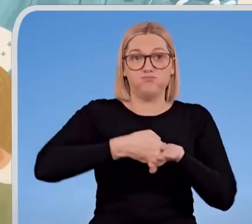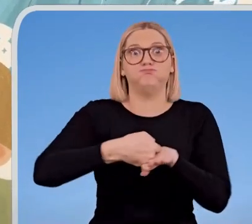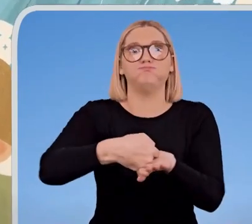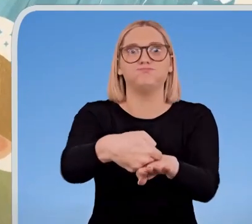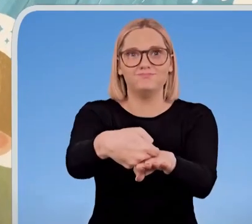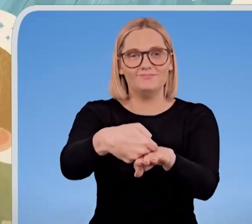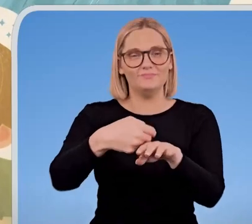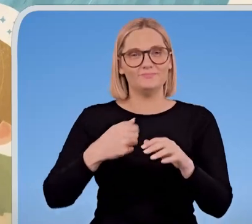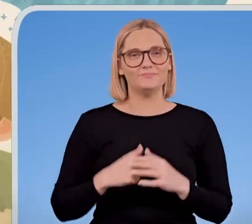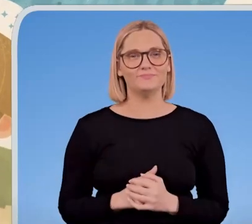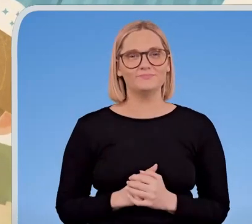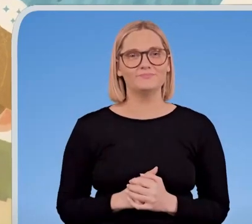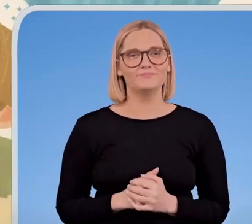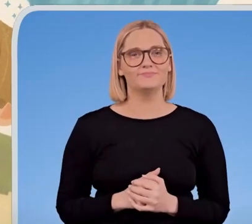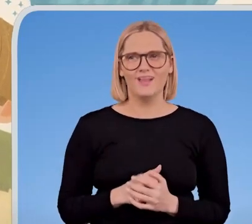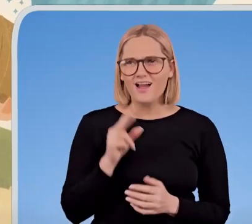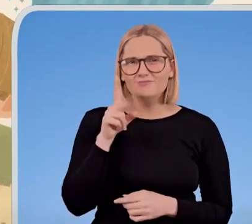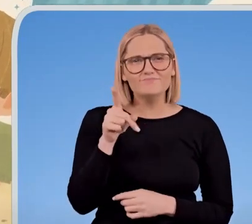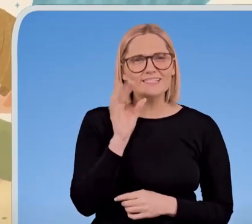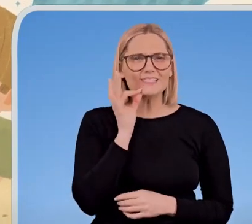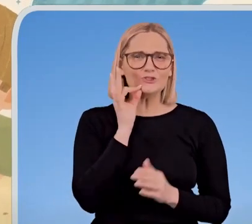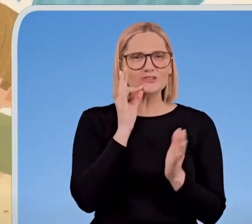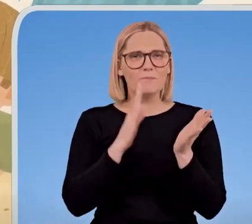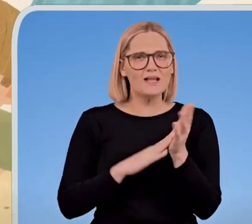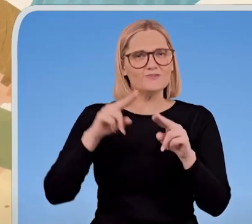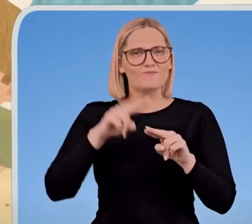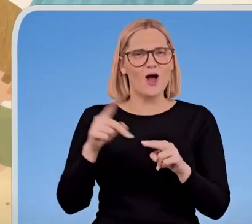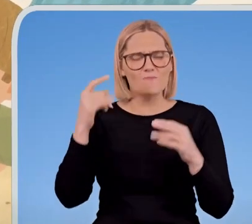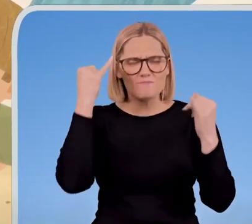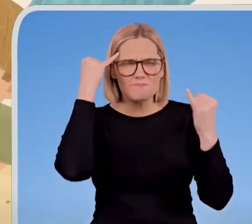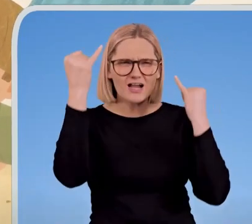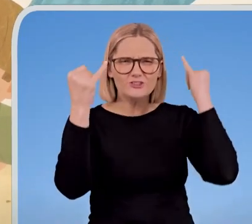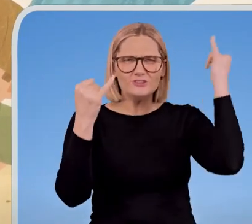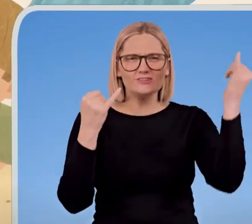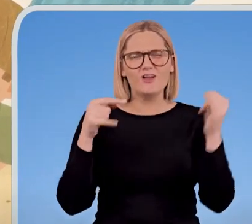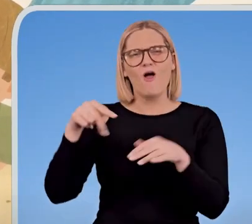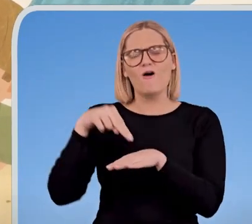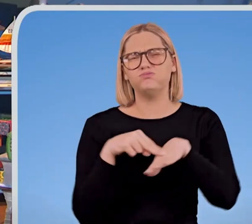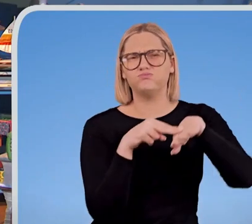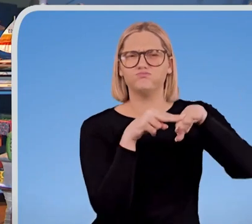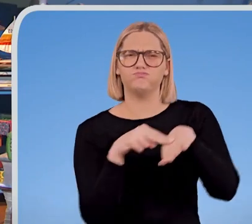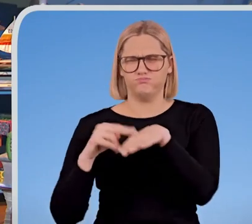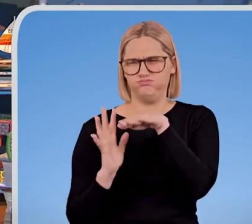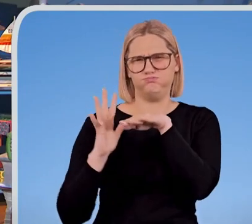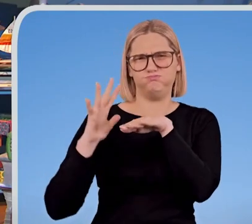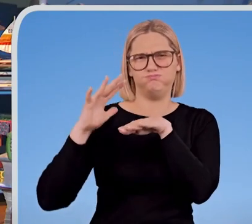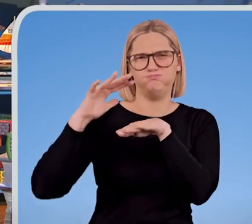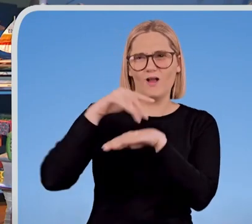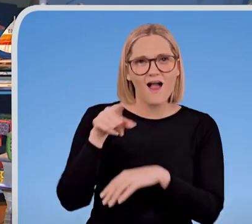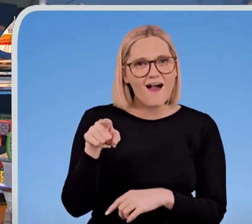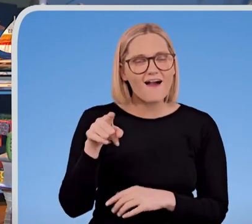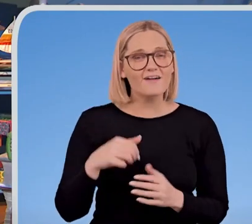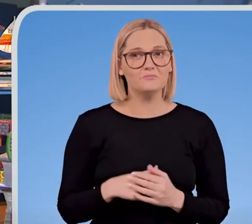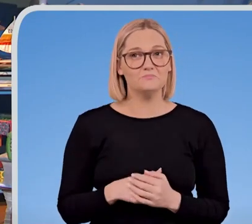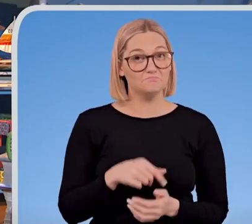There's little Matt playing in the sand, imagining himself on a surfboard riding big waves. Do you like imagining what